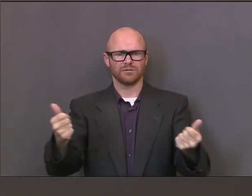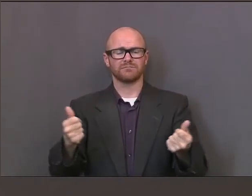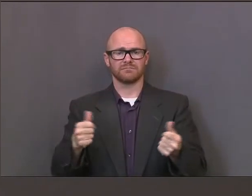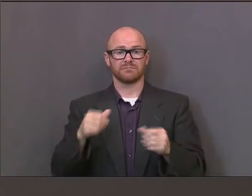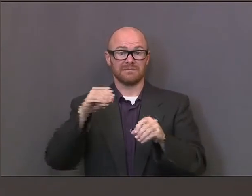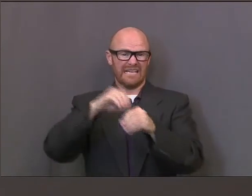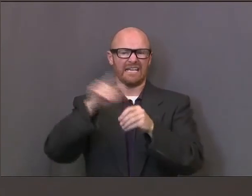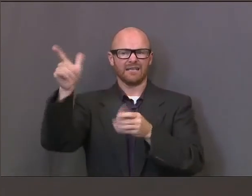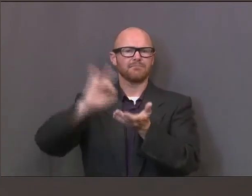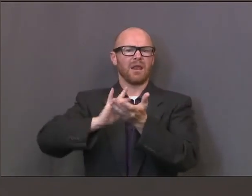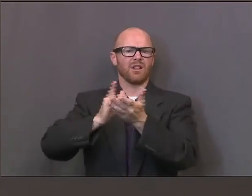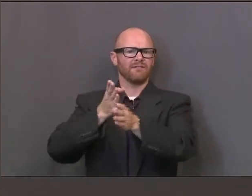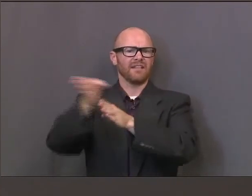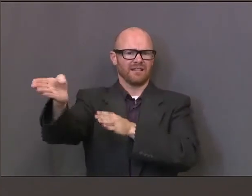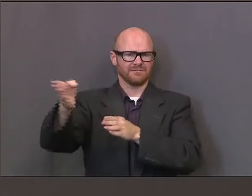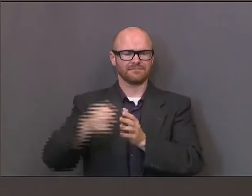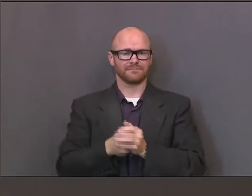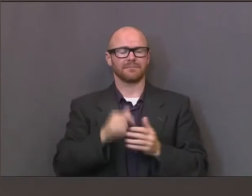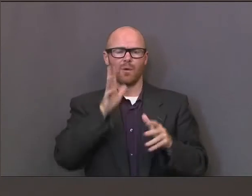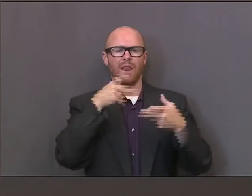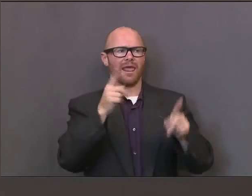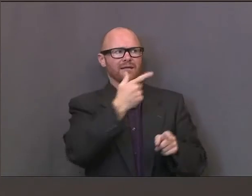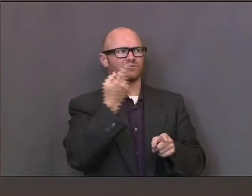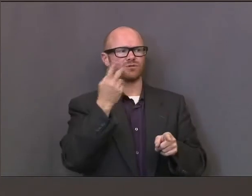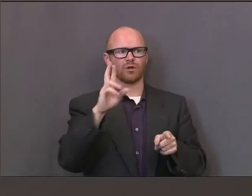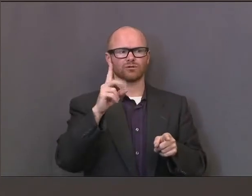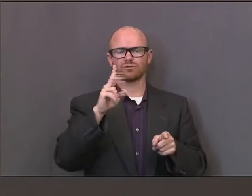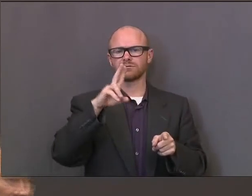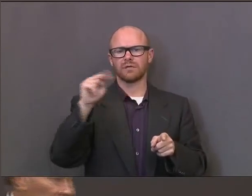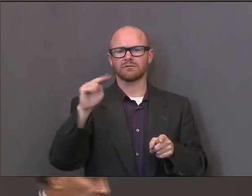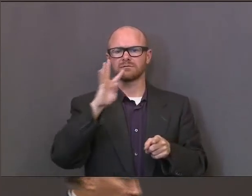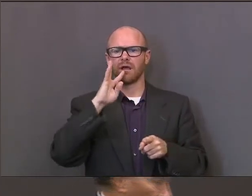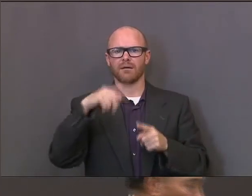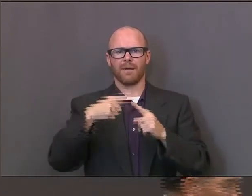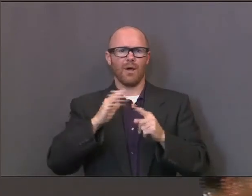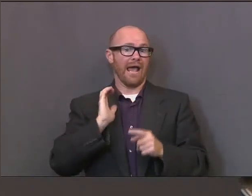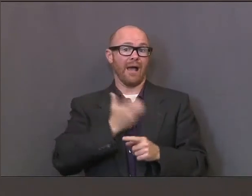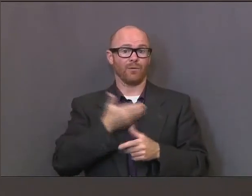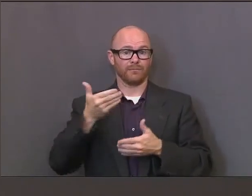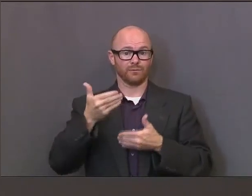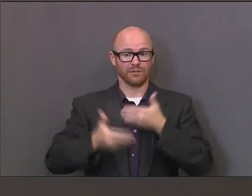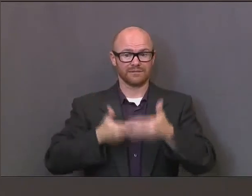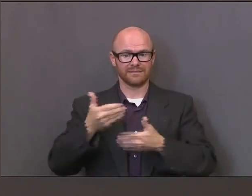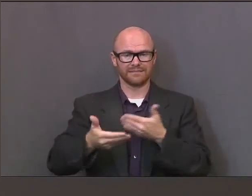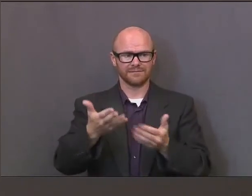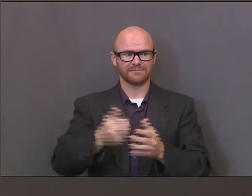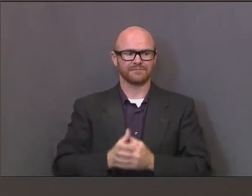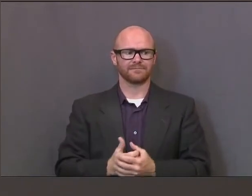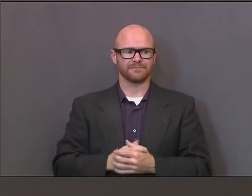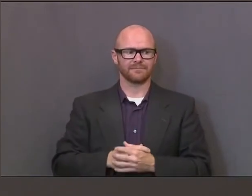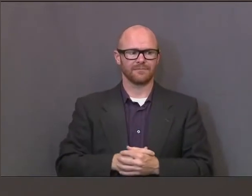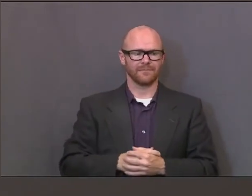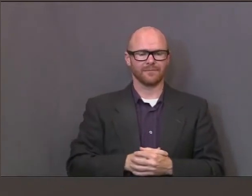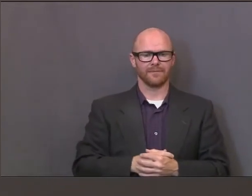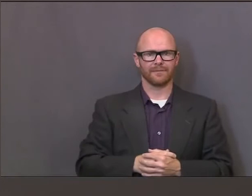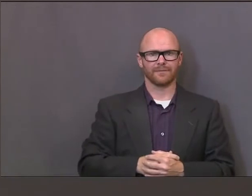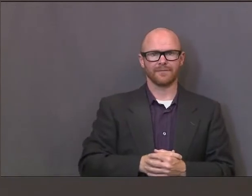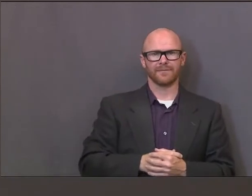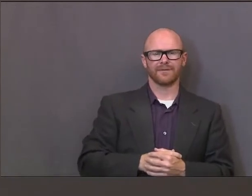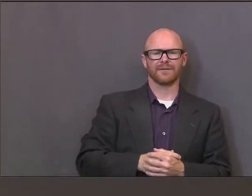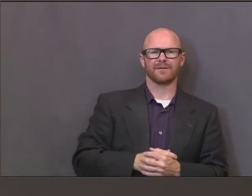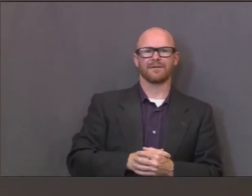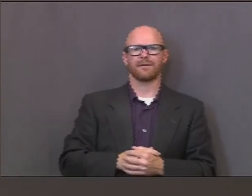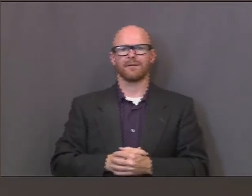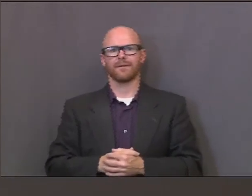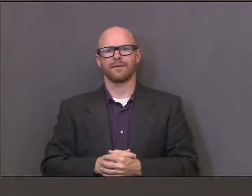And we're doing our part. So I'm going to let Dr. Dunn talk about what the process is. Thank you. So we have been working